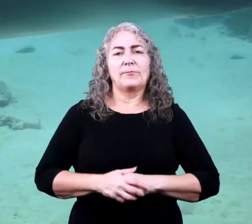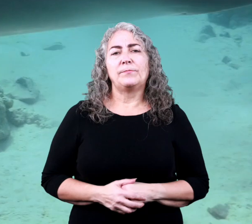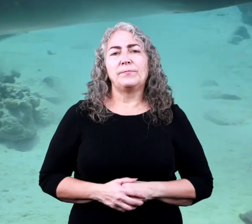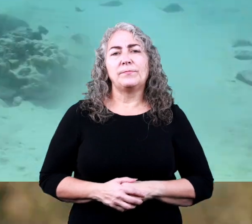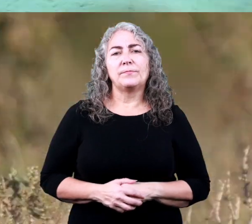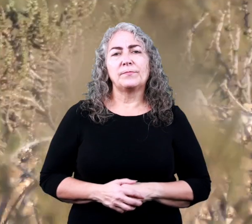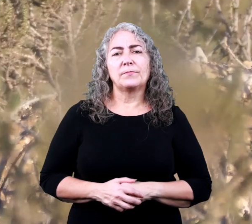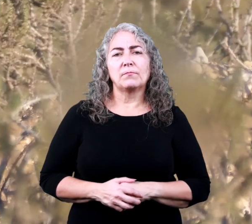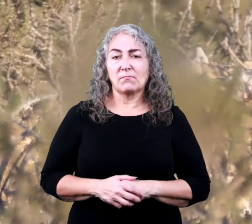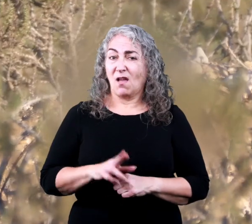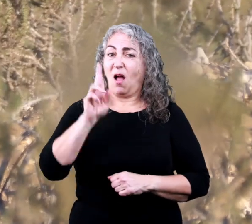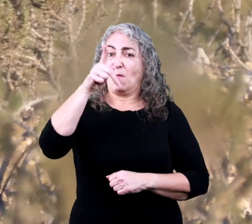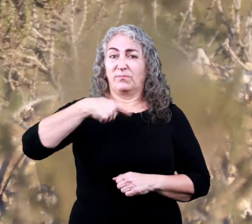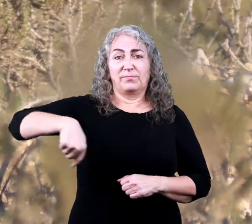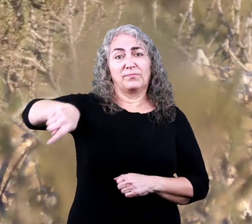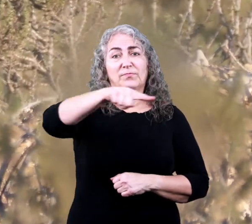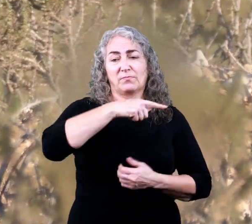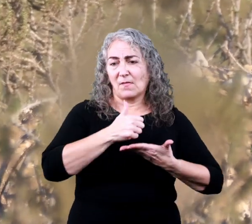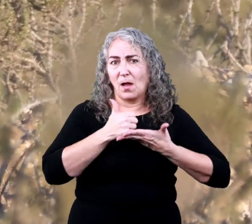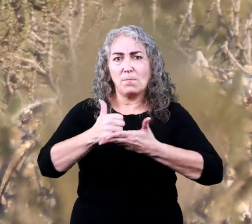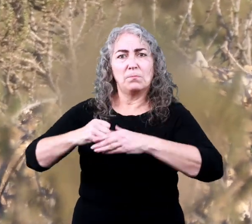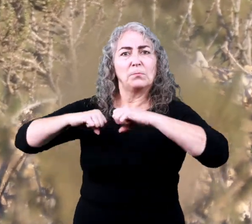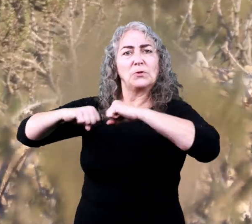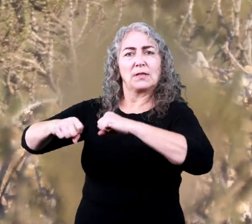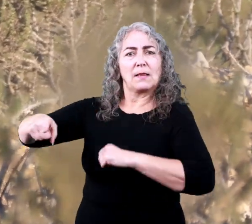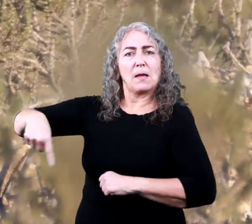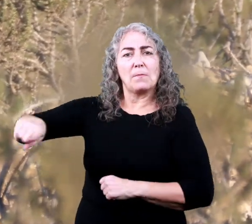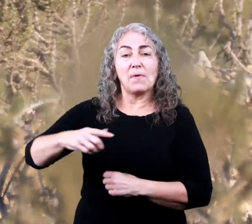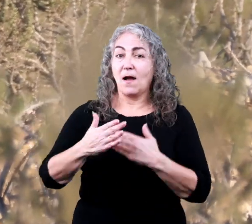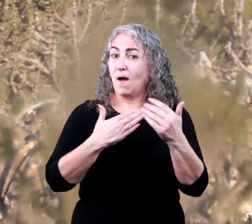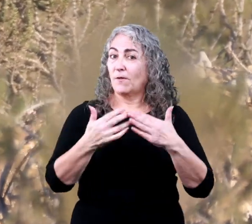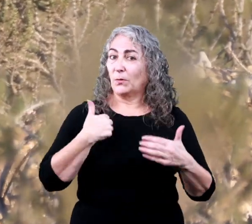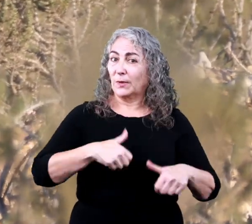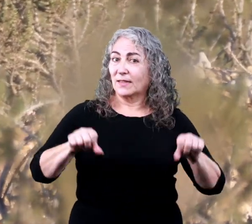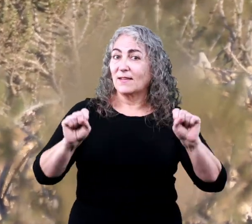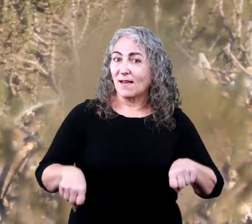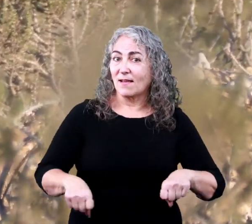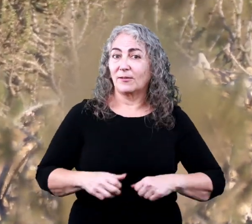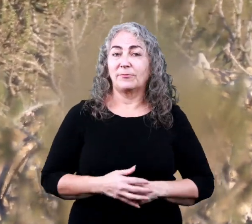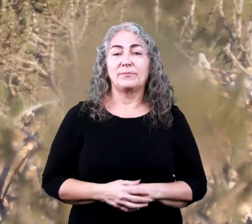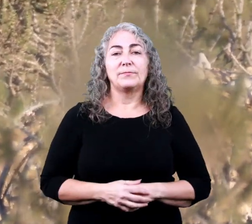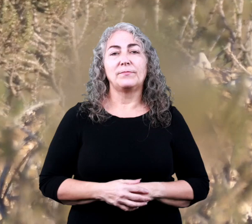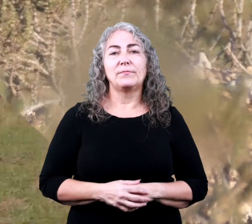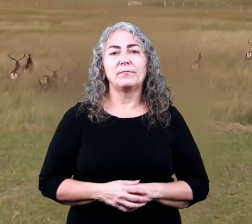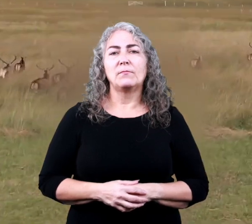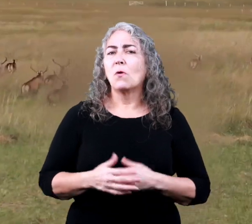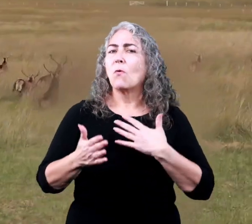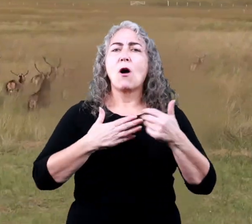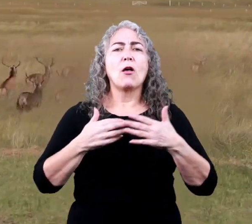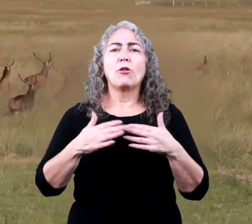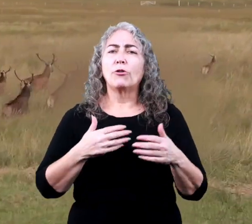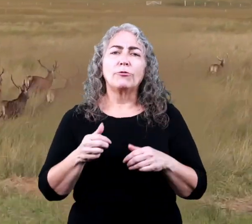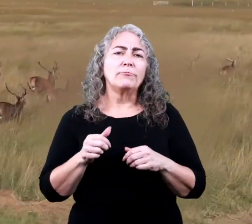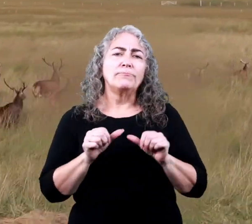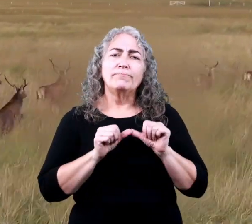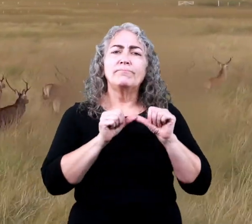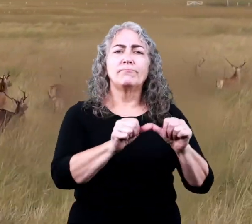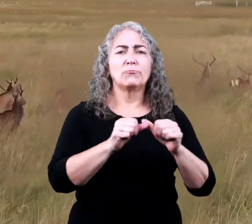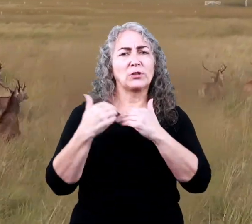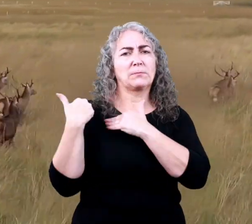important part of our planet and it is up to us to help protect them however we can whether it